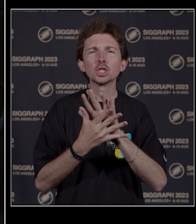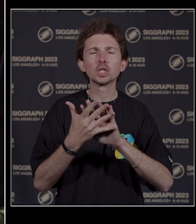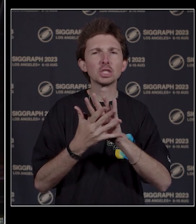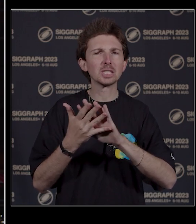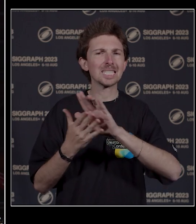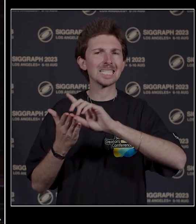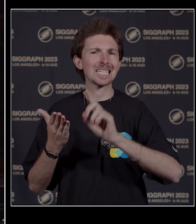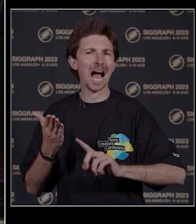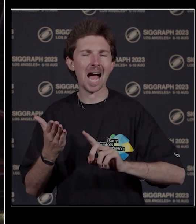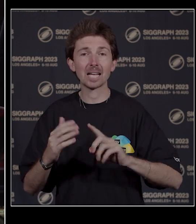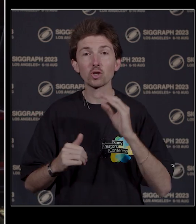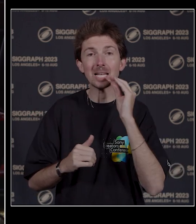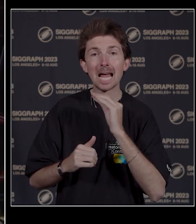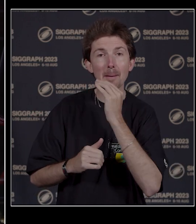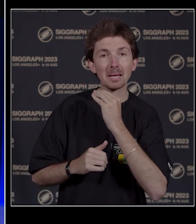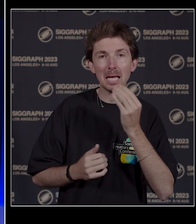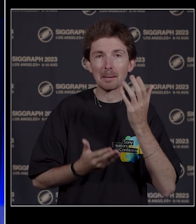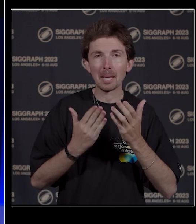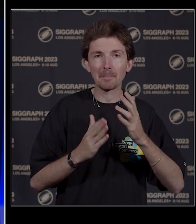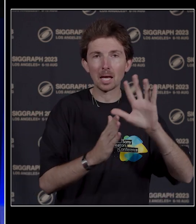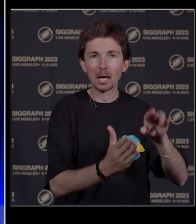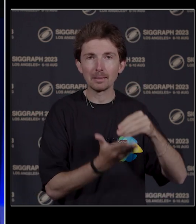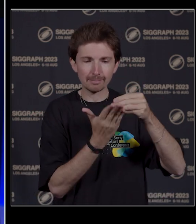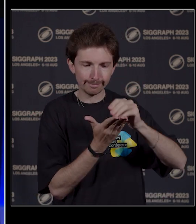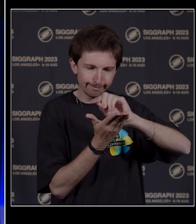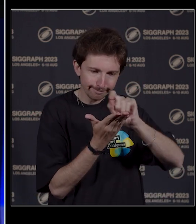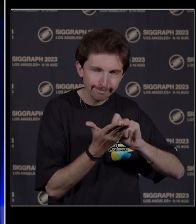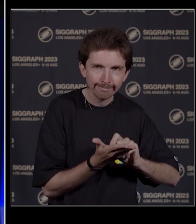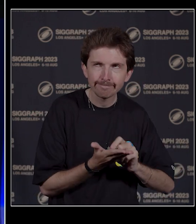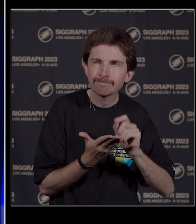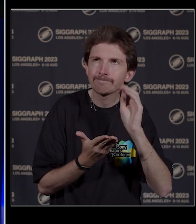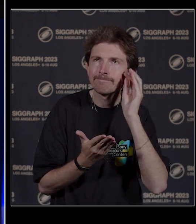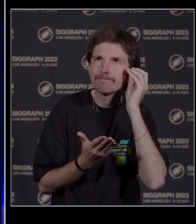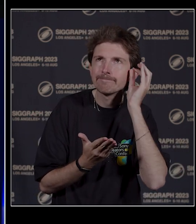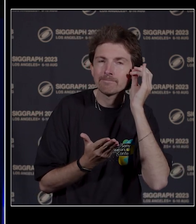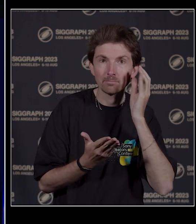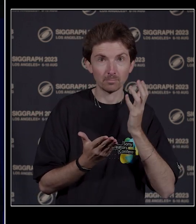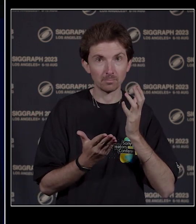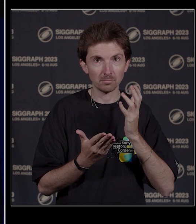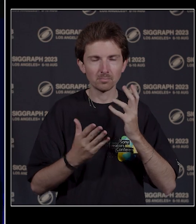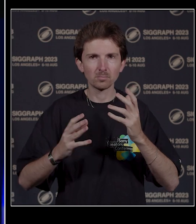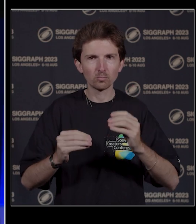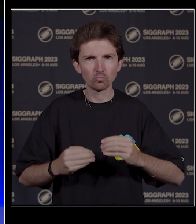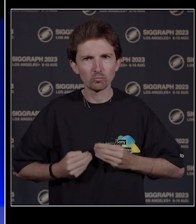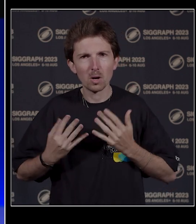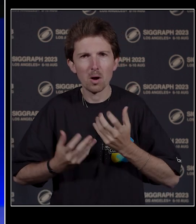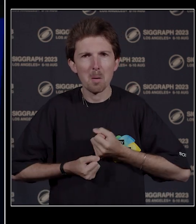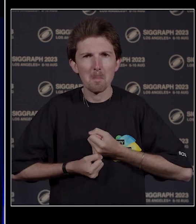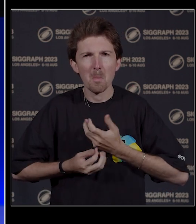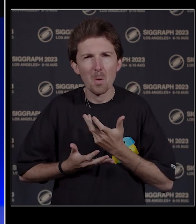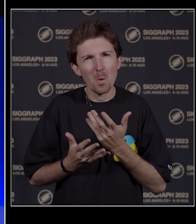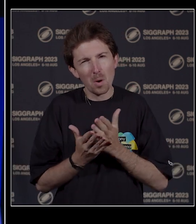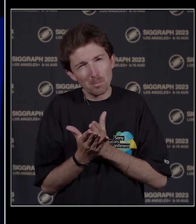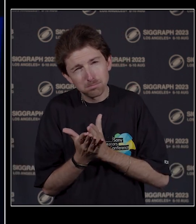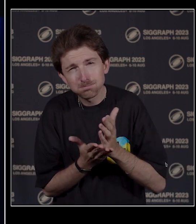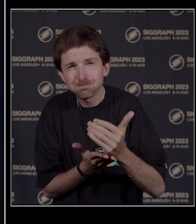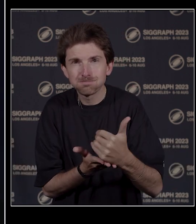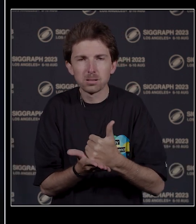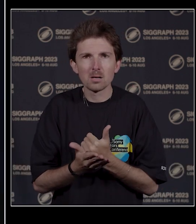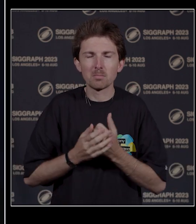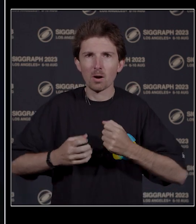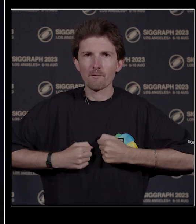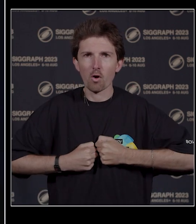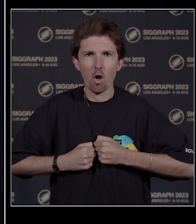conversations offer the truest form of creative expression and vulnerability. And it's a powerful and thrilling